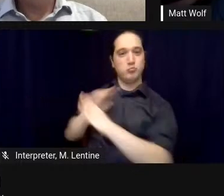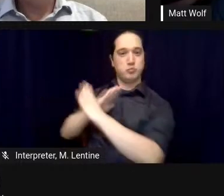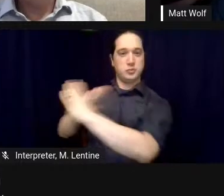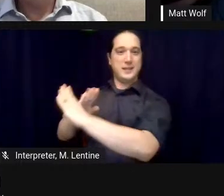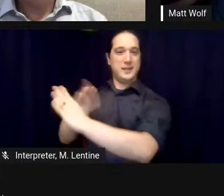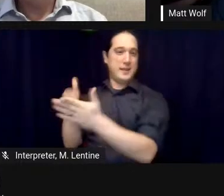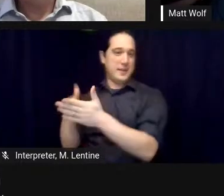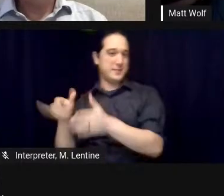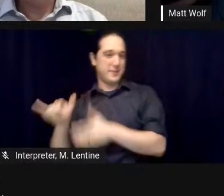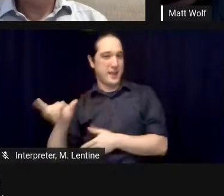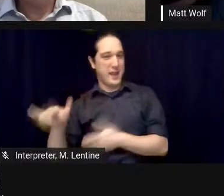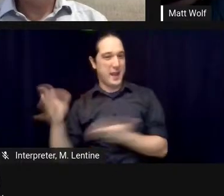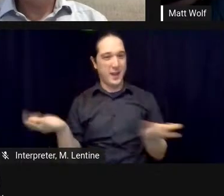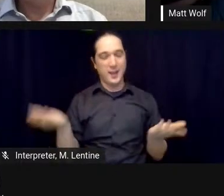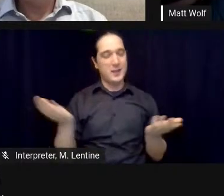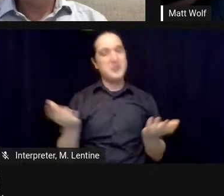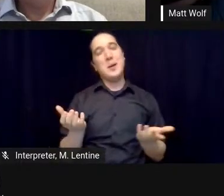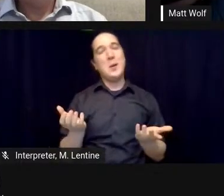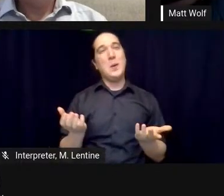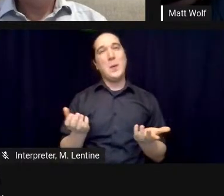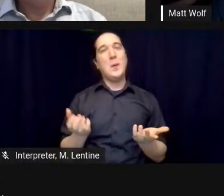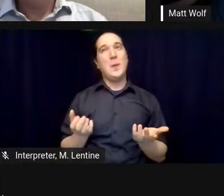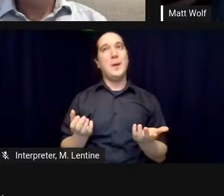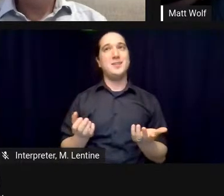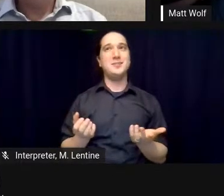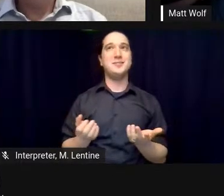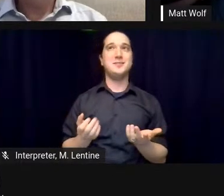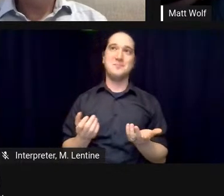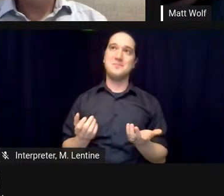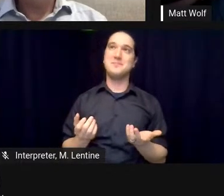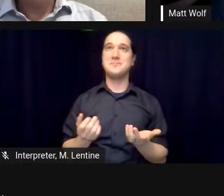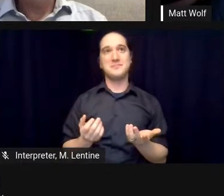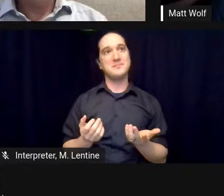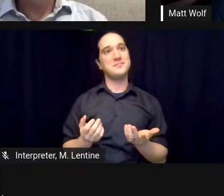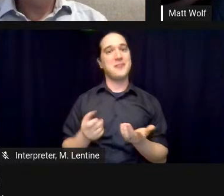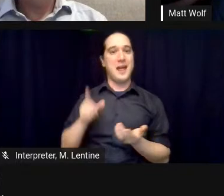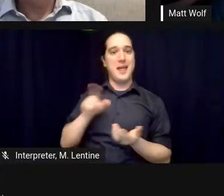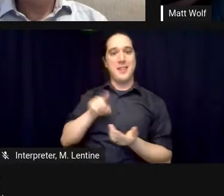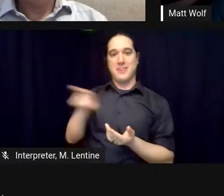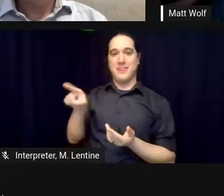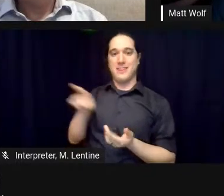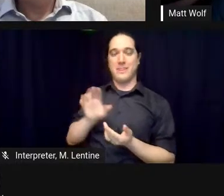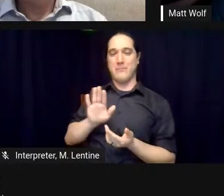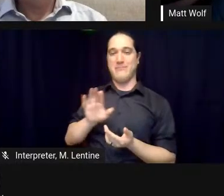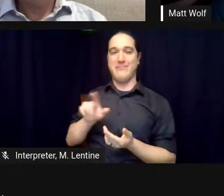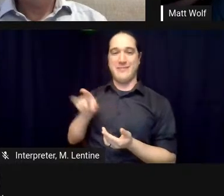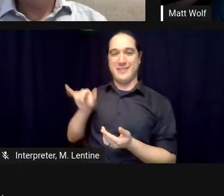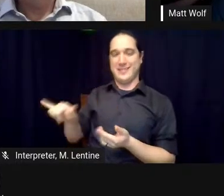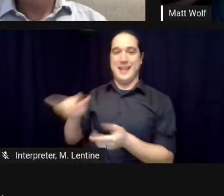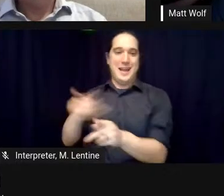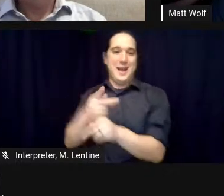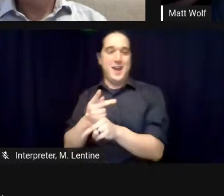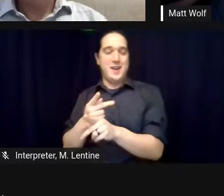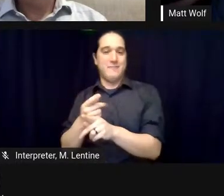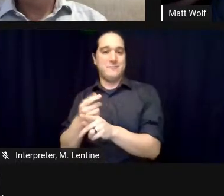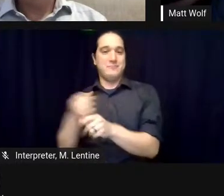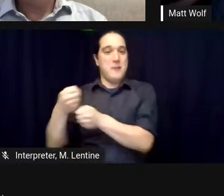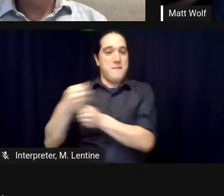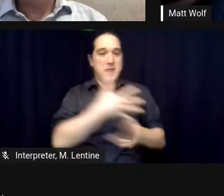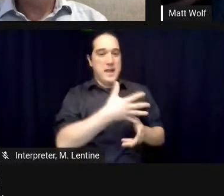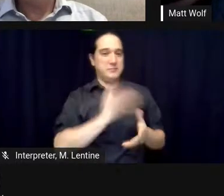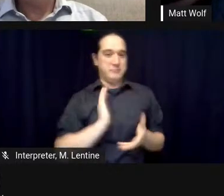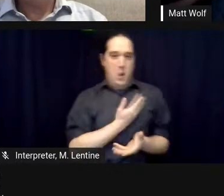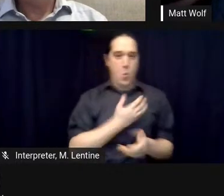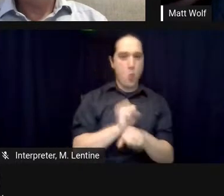certainly to blame i mean i i remember struggling with this is not a space colony that is not the